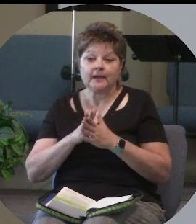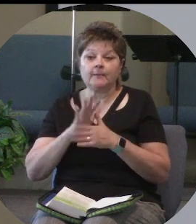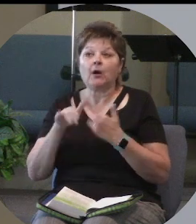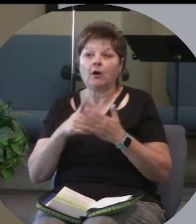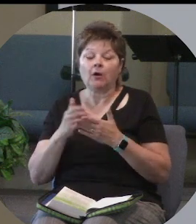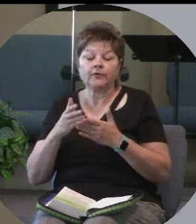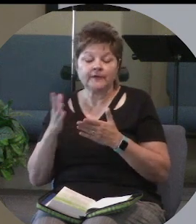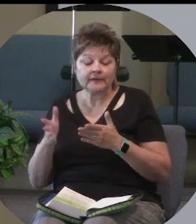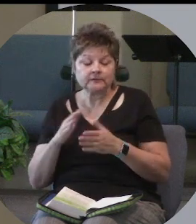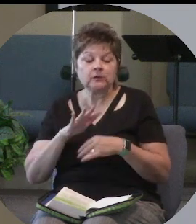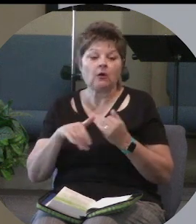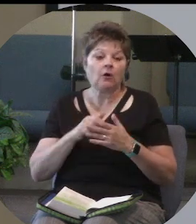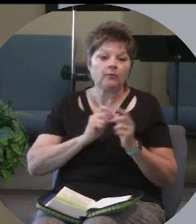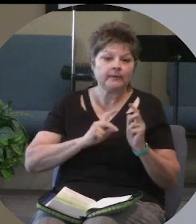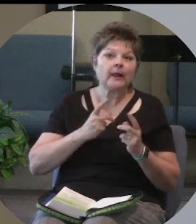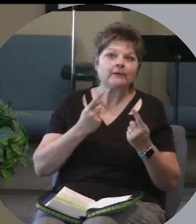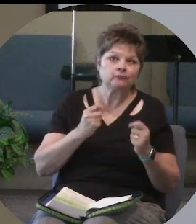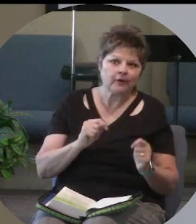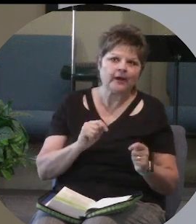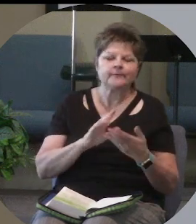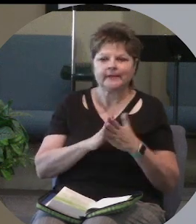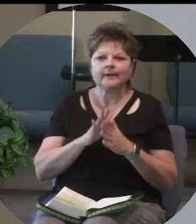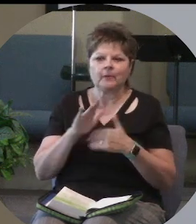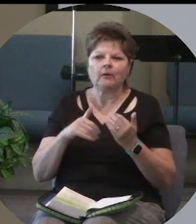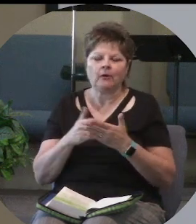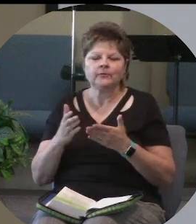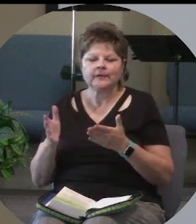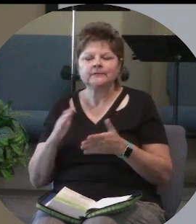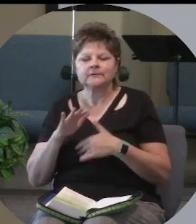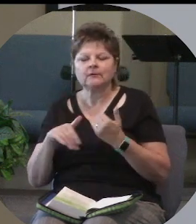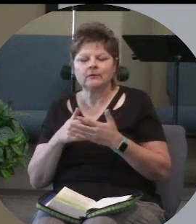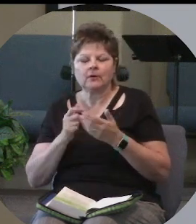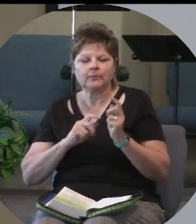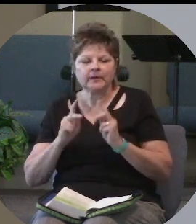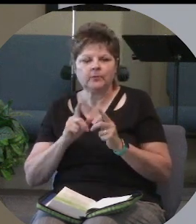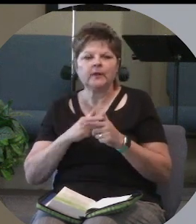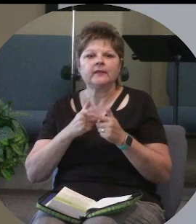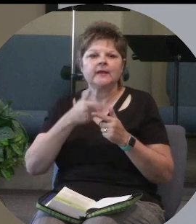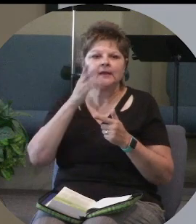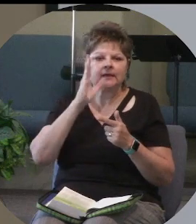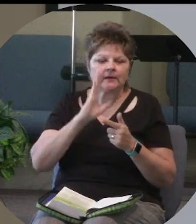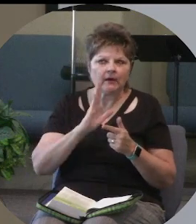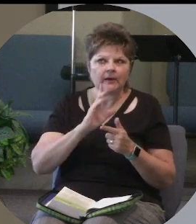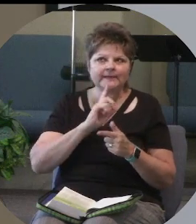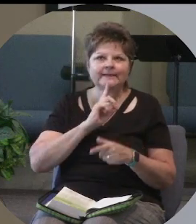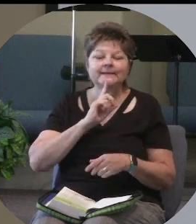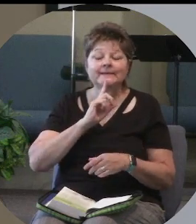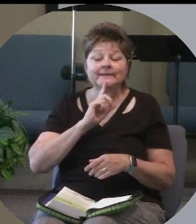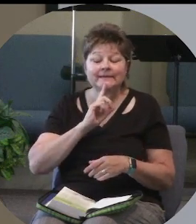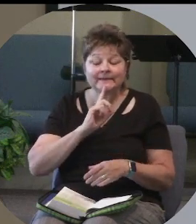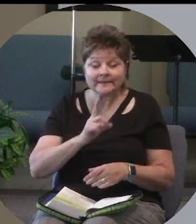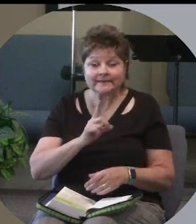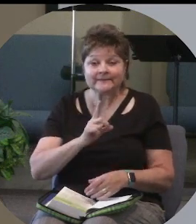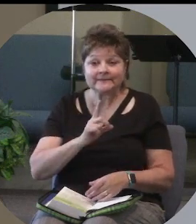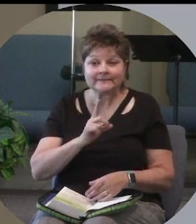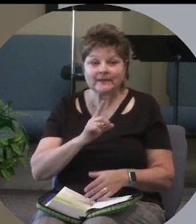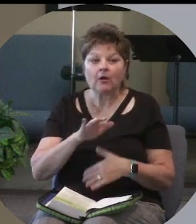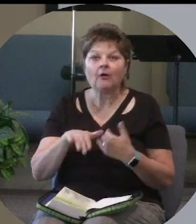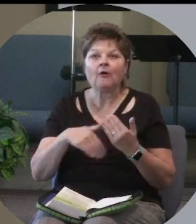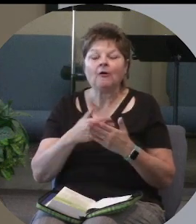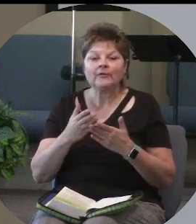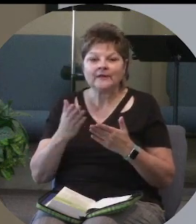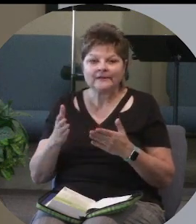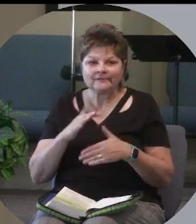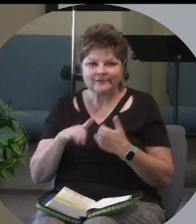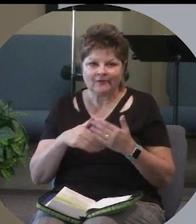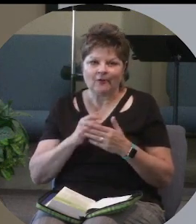Or I try to be all things to all people. And God actually is all things to